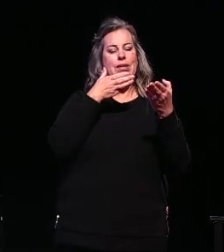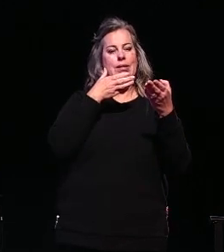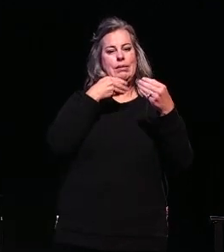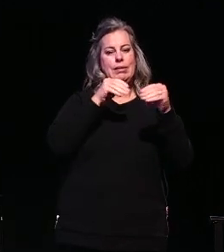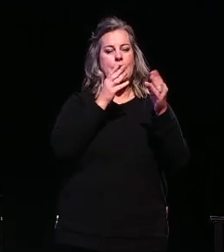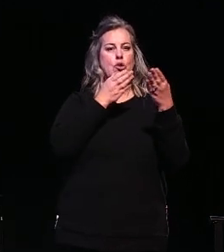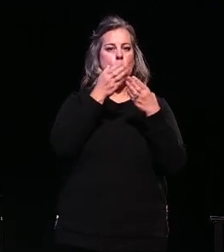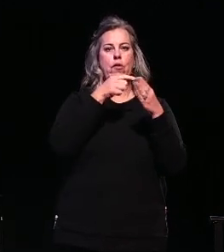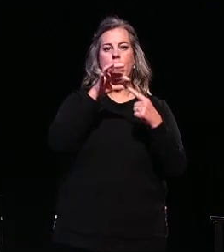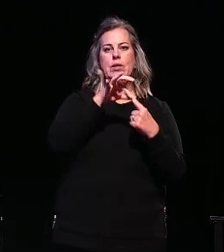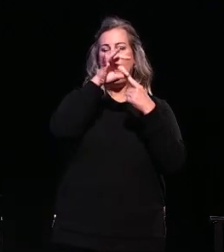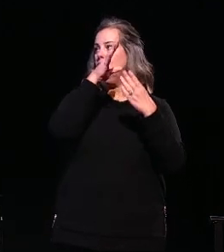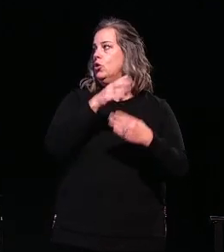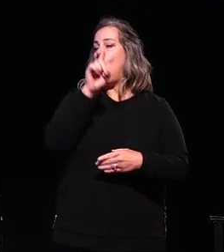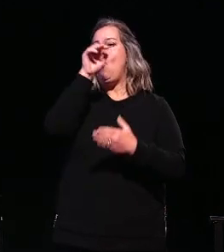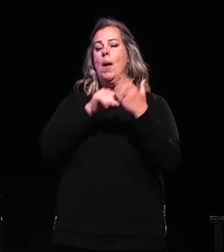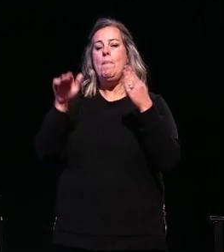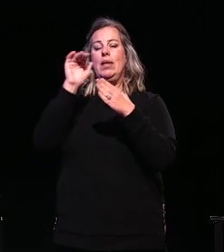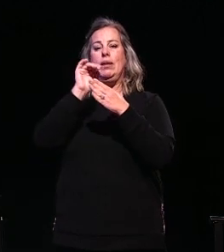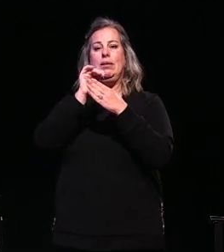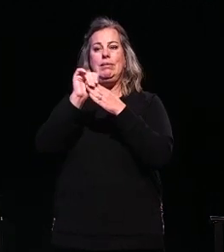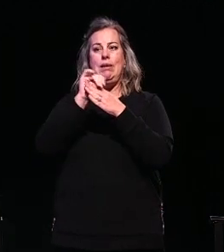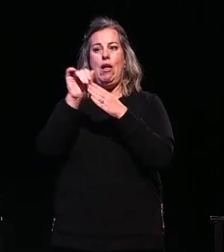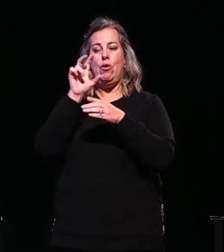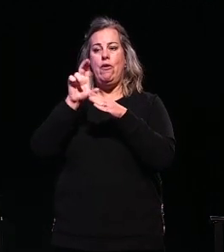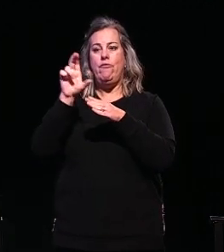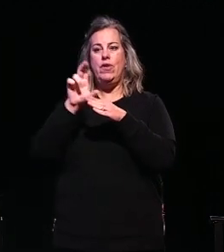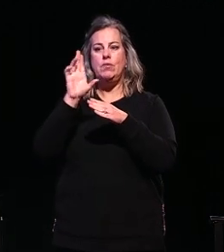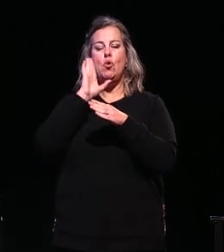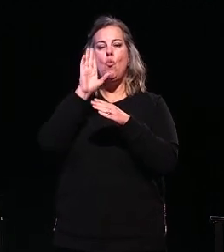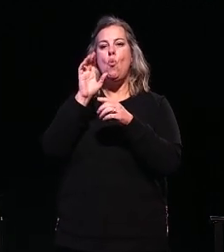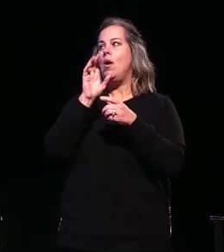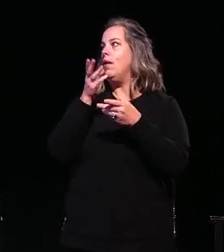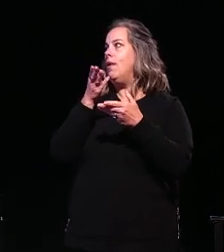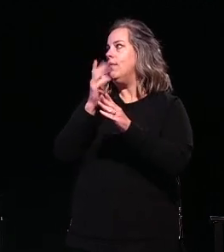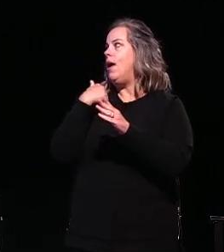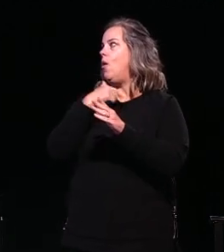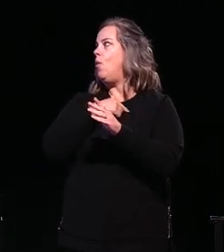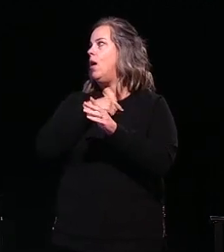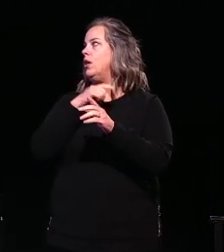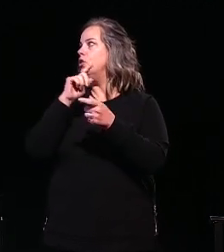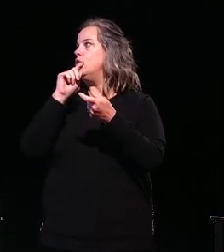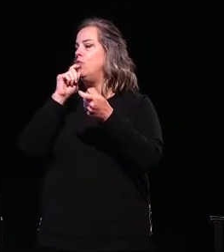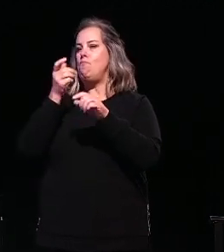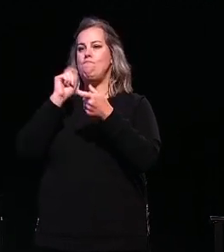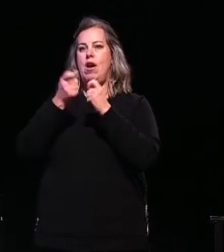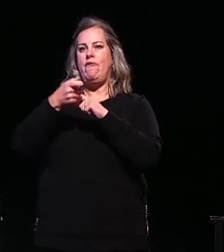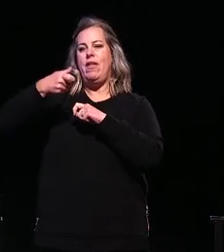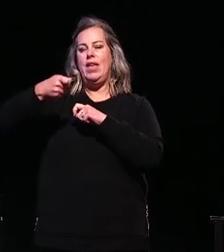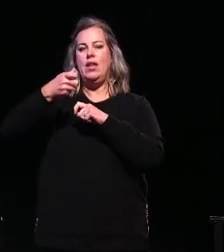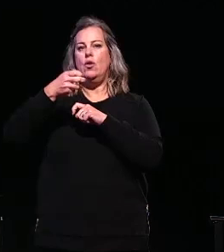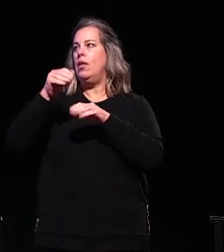logistics manager. A $1 million investment will allow us to manufacture our applicator handle in the region, harnessing the injection molding capabilities of the Rochester area,